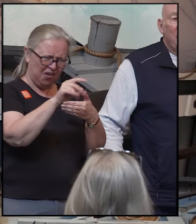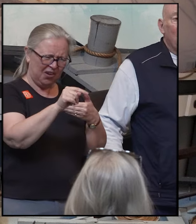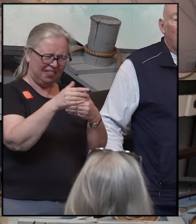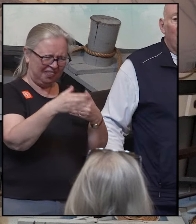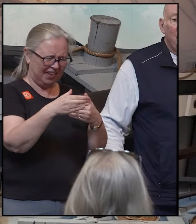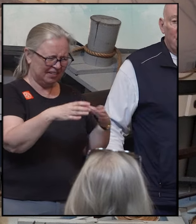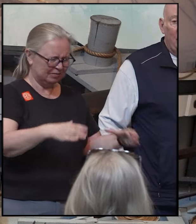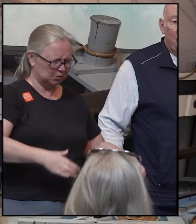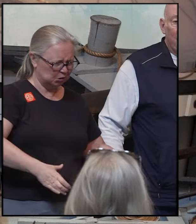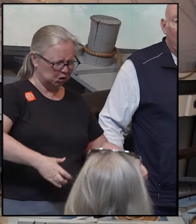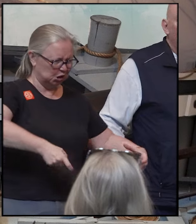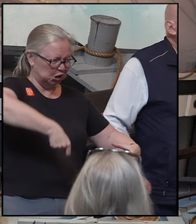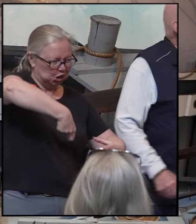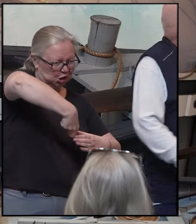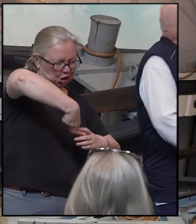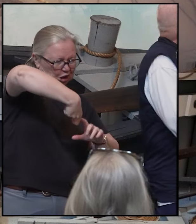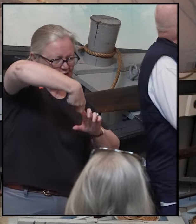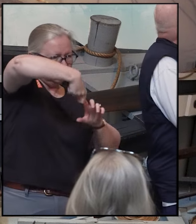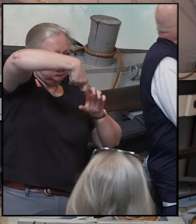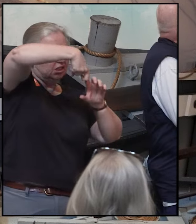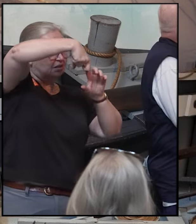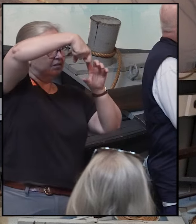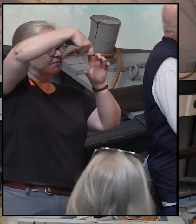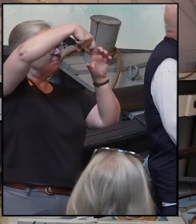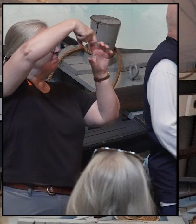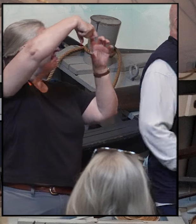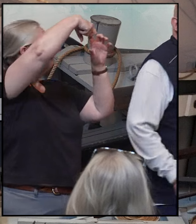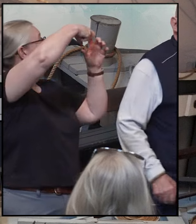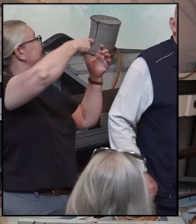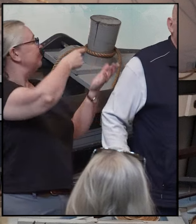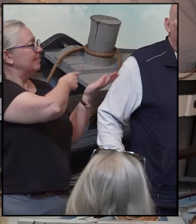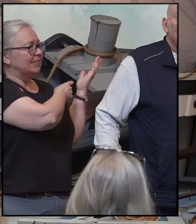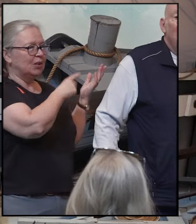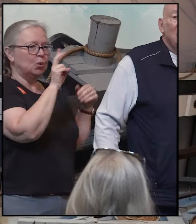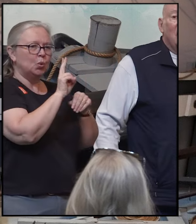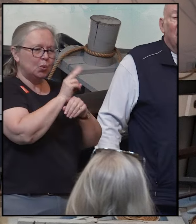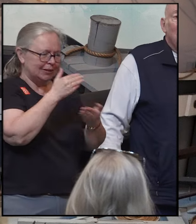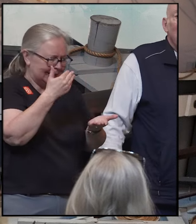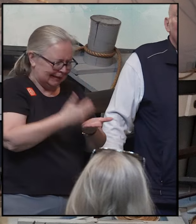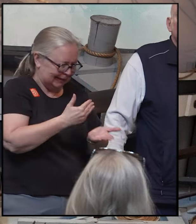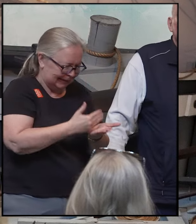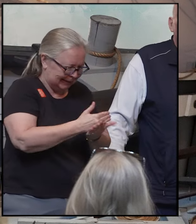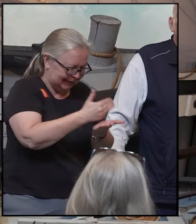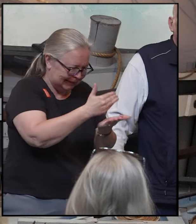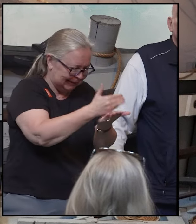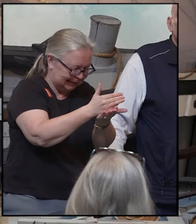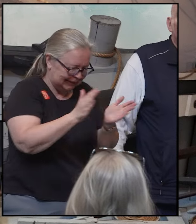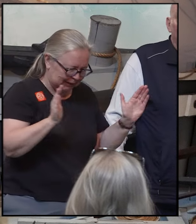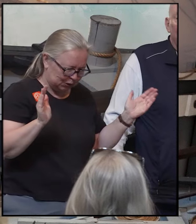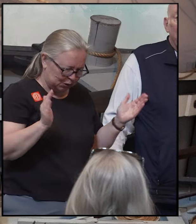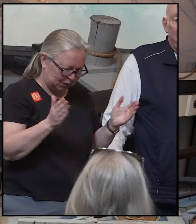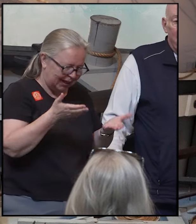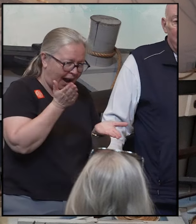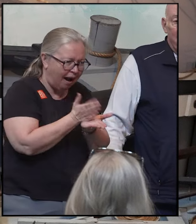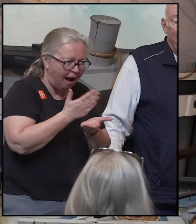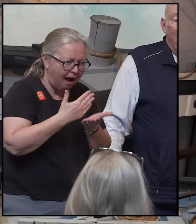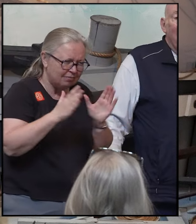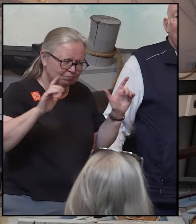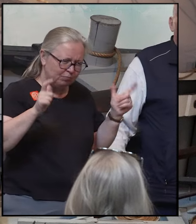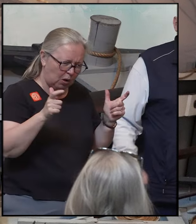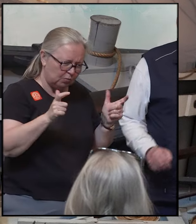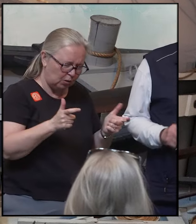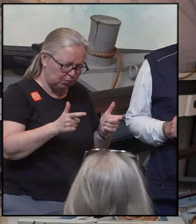to bring them aboard the ship, and then we're going to use mincing and dicing tools to cut them into smaller and smaller pieces.